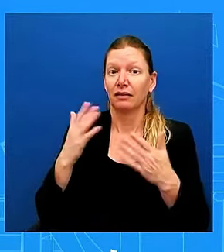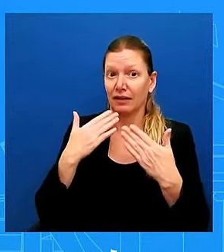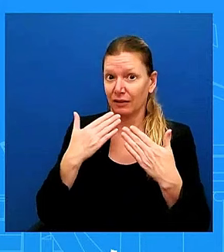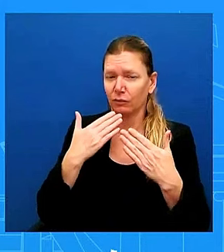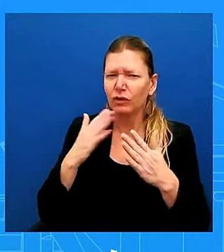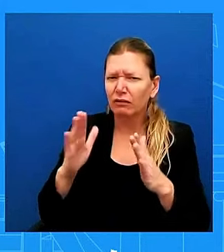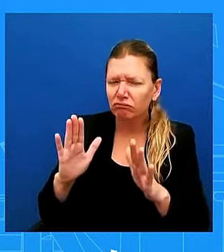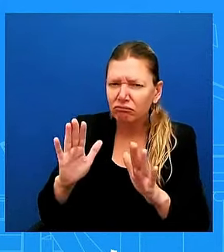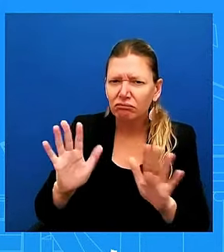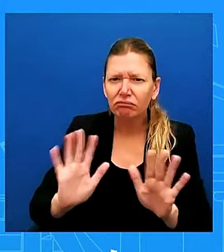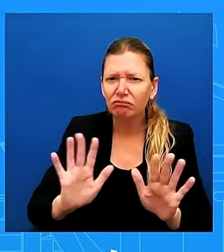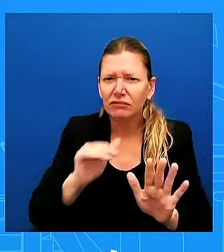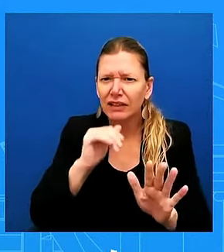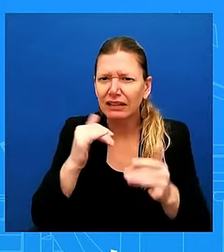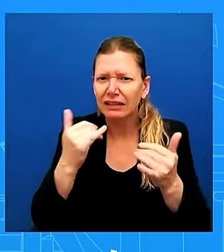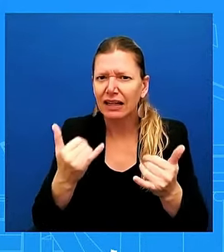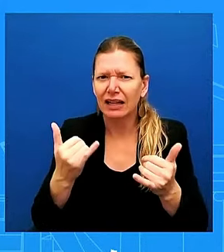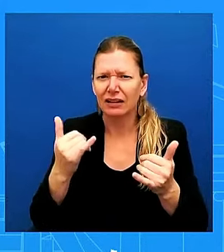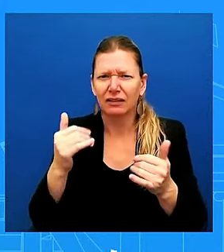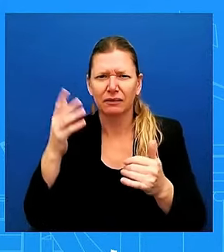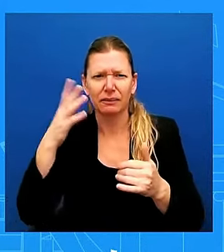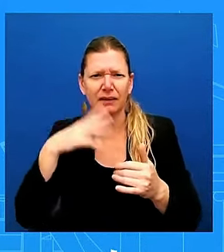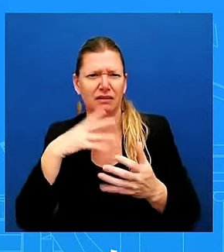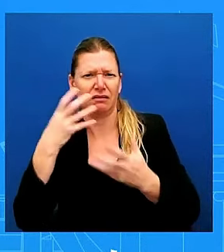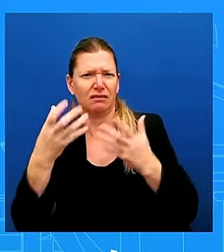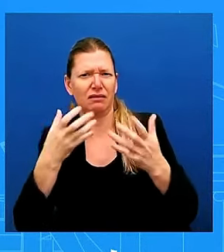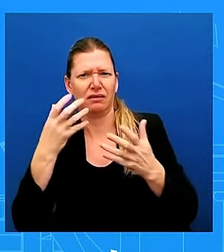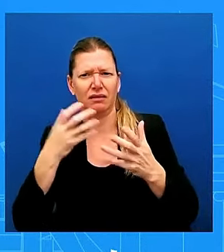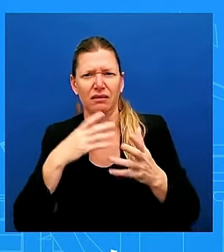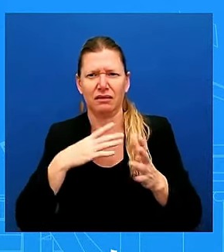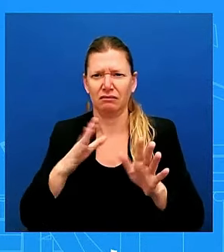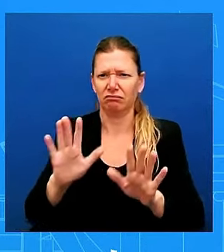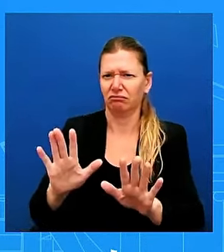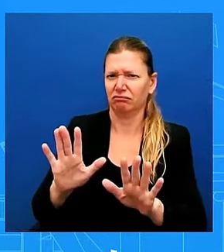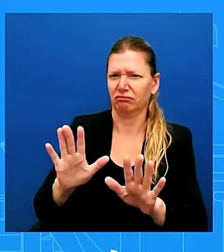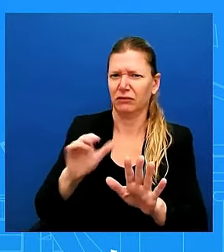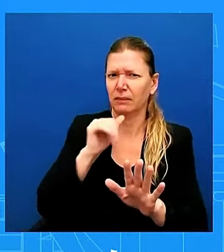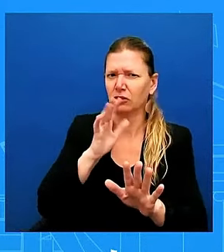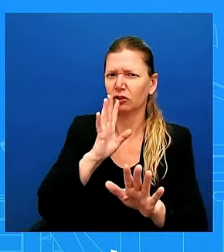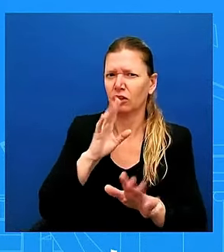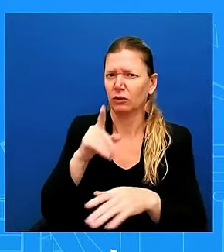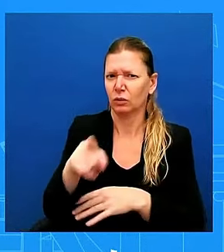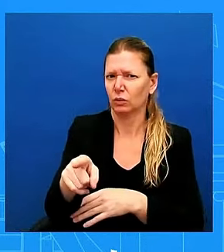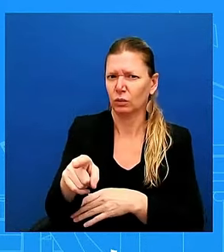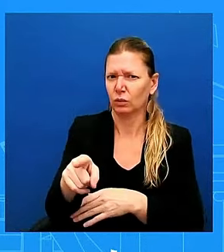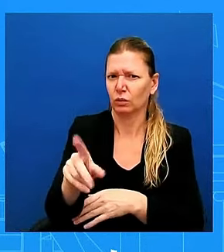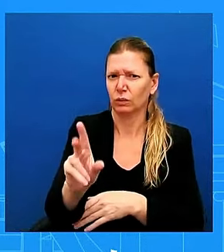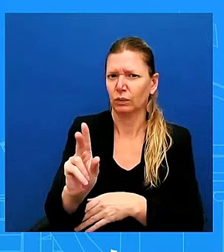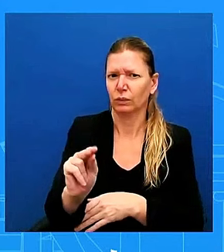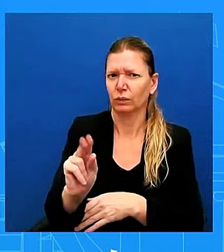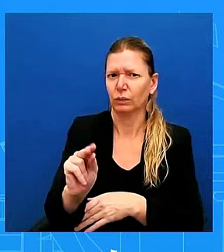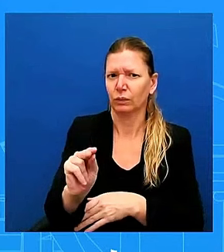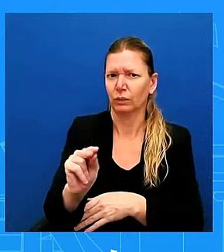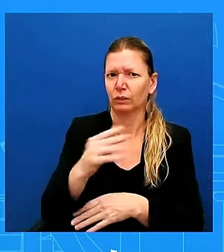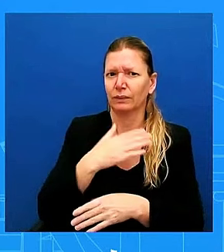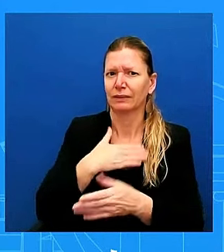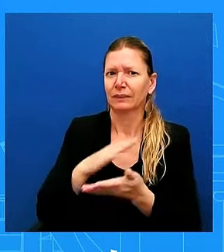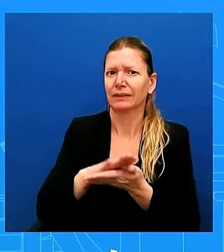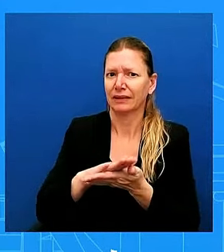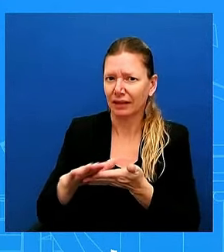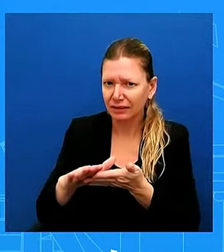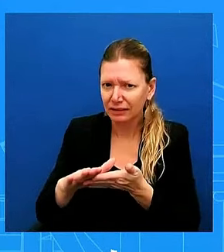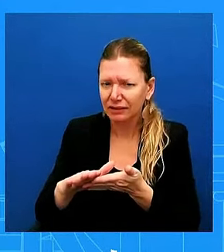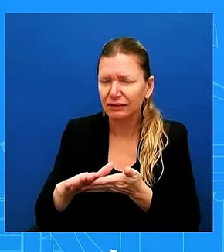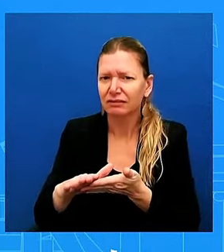I'm not talking to you, sir. I'm just not. It would be nice if he would be less disrespectful in the room. All right. Just asking